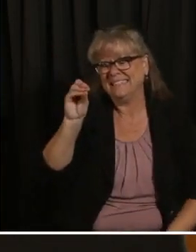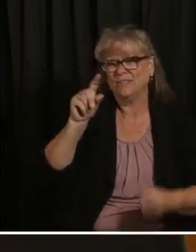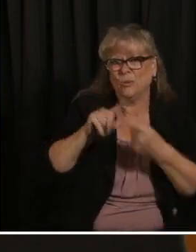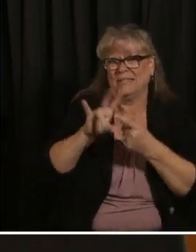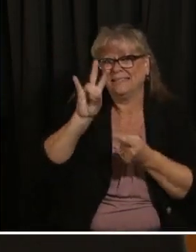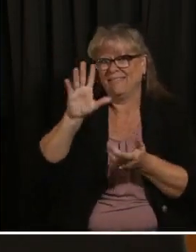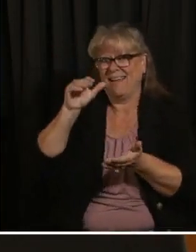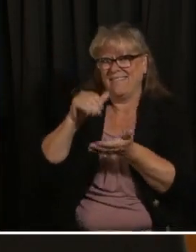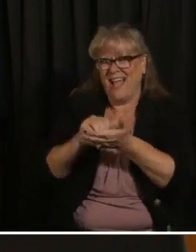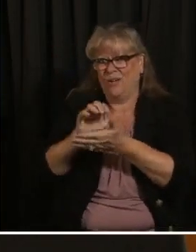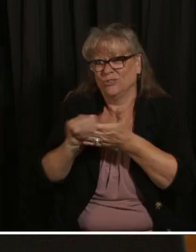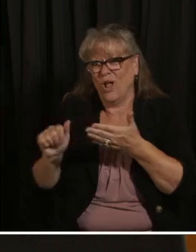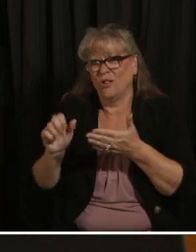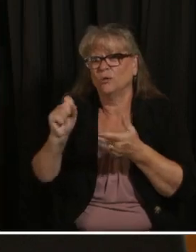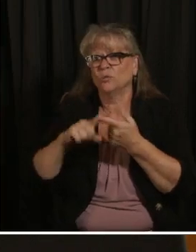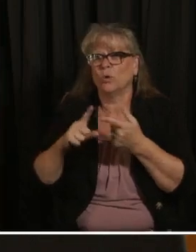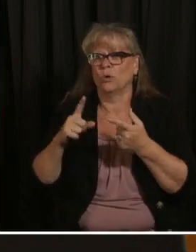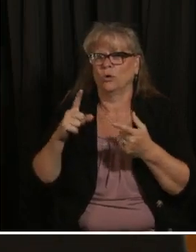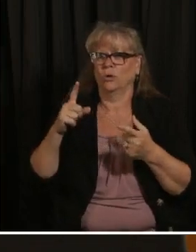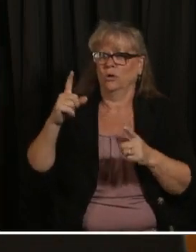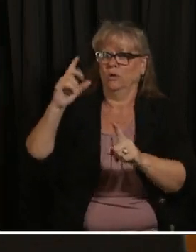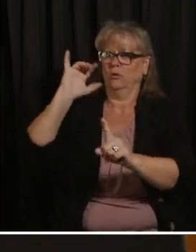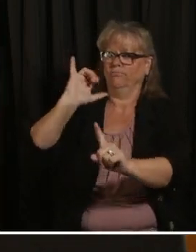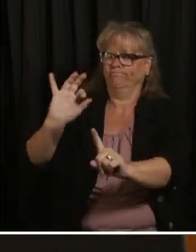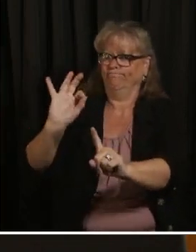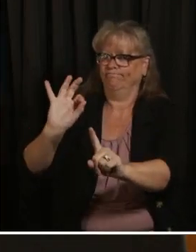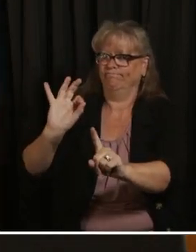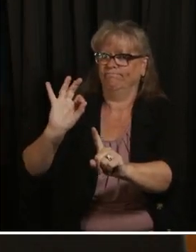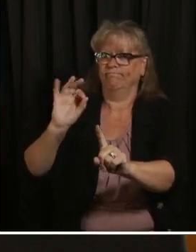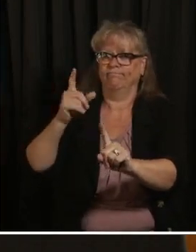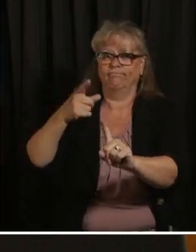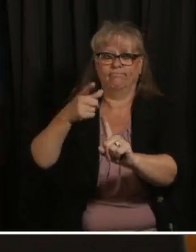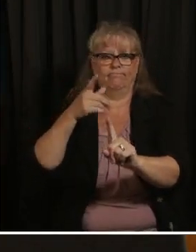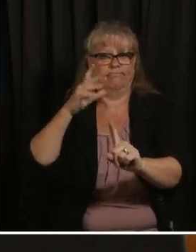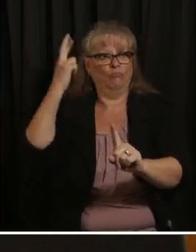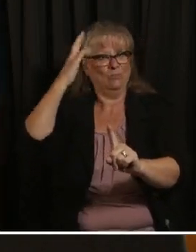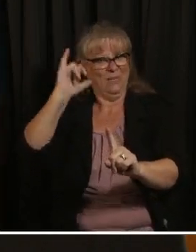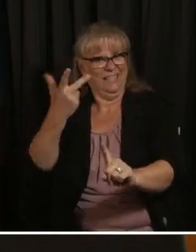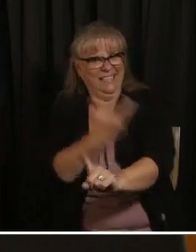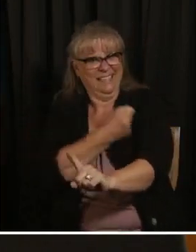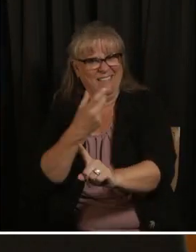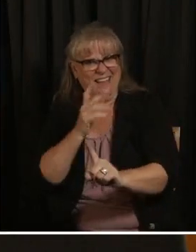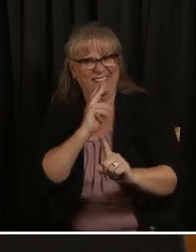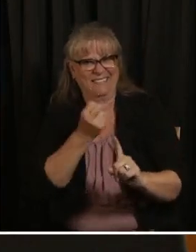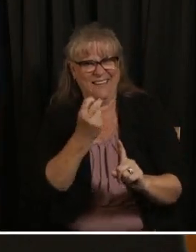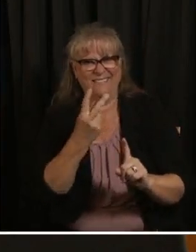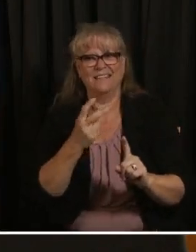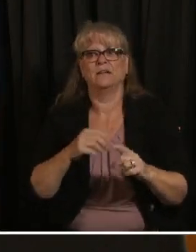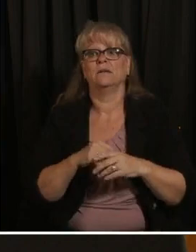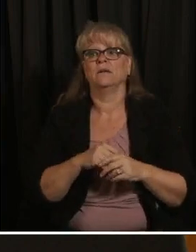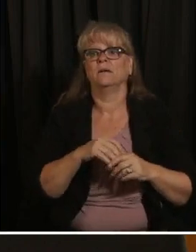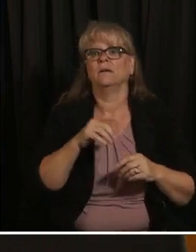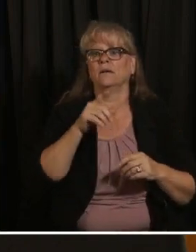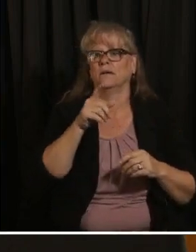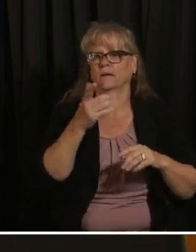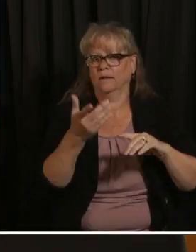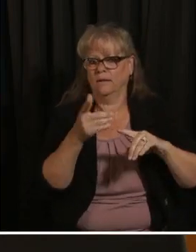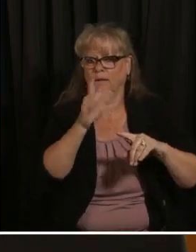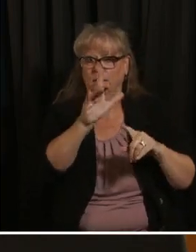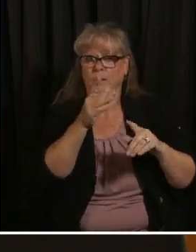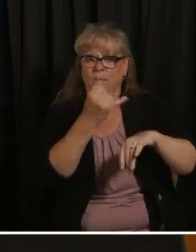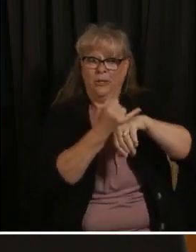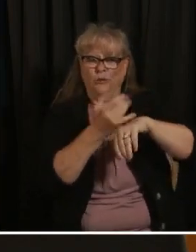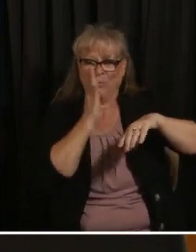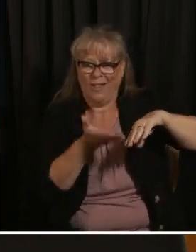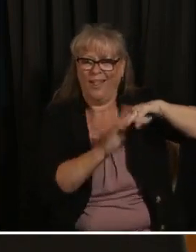13 and 14 year olds uh to get vaccinated the the $50,000 will be even more by the time you need it to go to uh